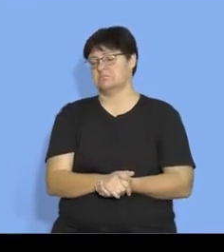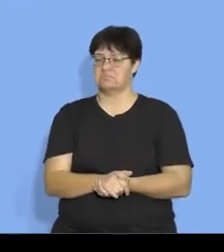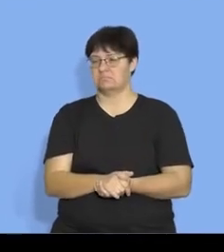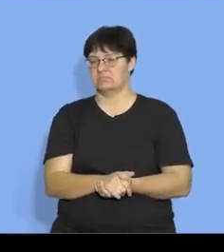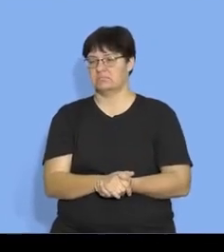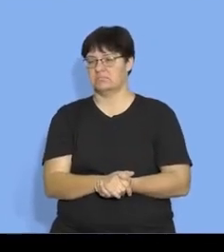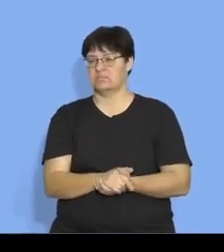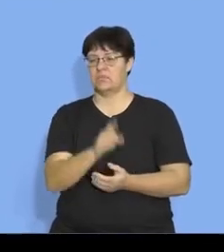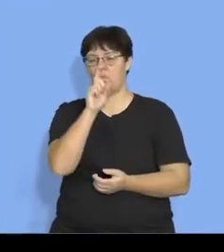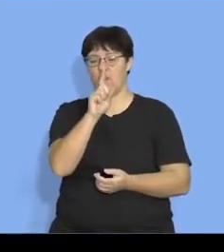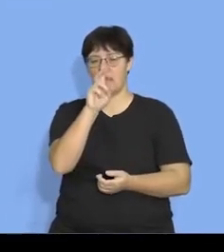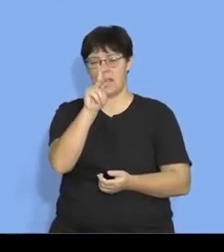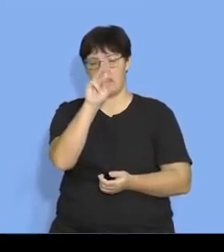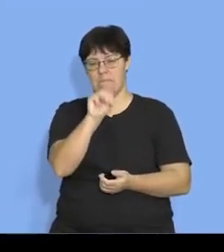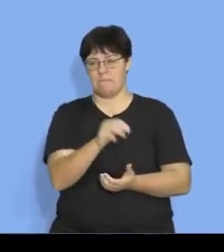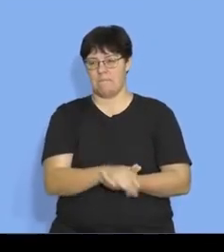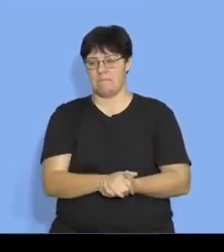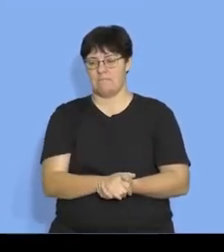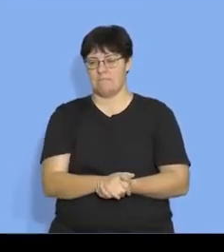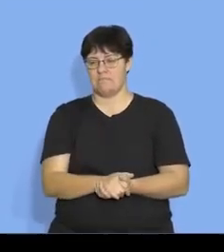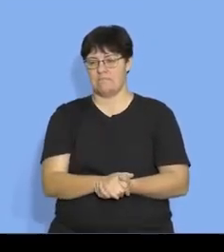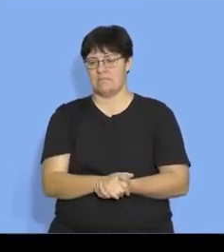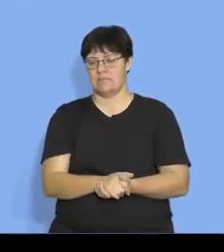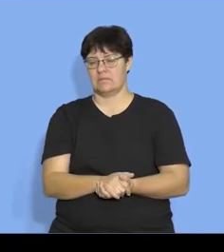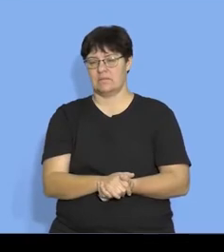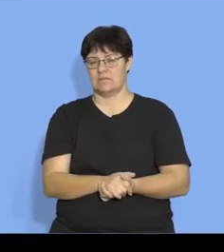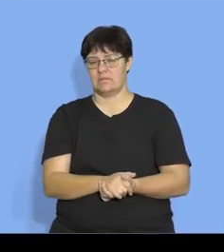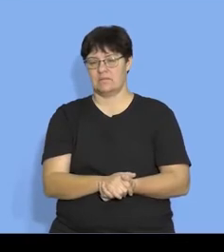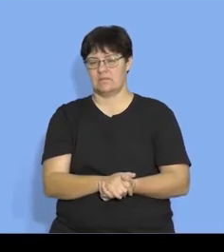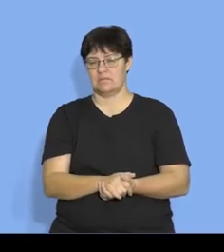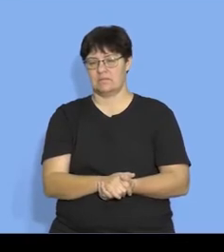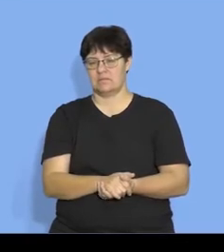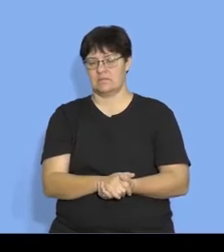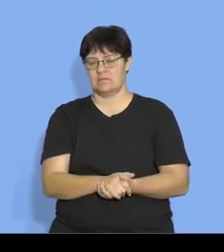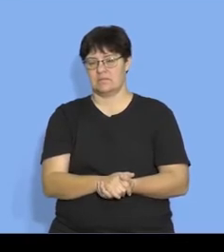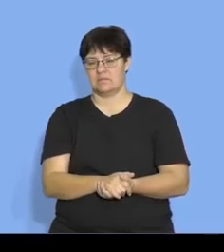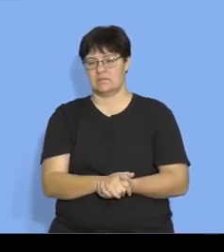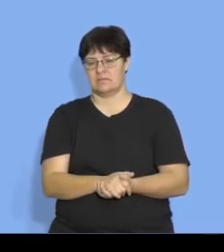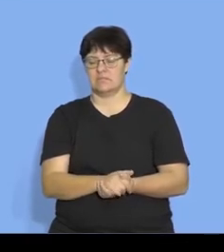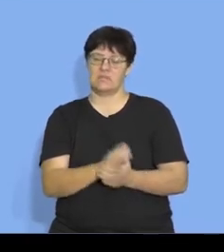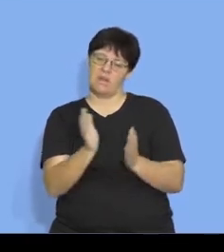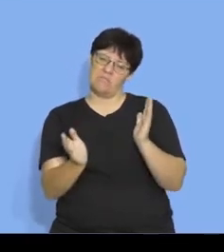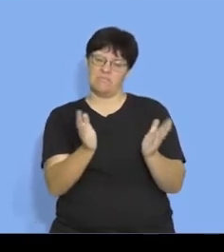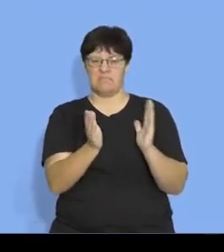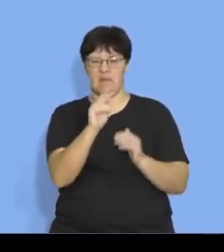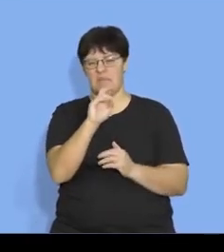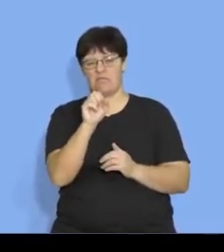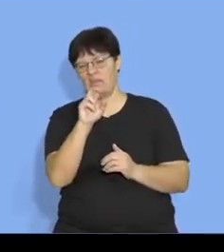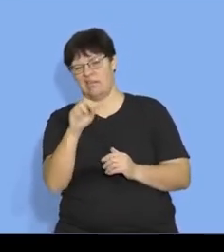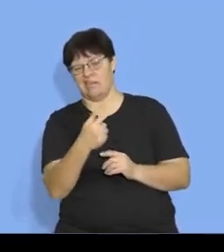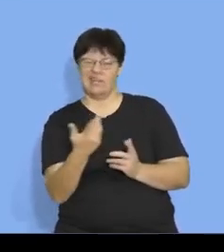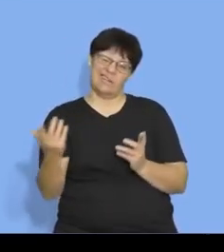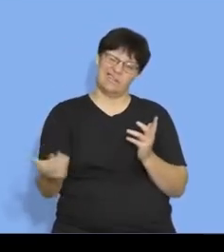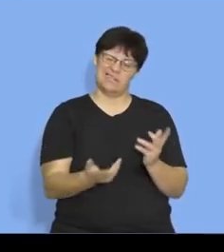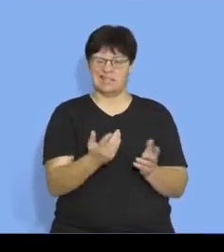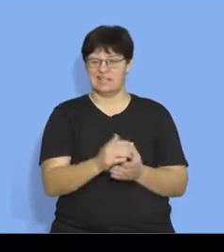and that's probably about a kilometer she's one kilometer and we could do it as a bearing so let's